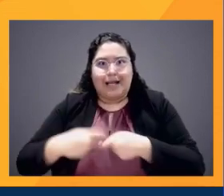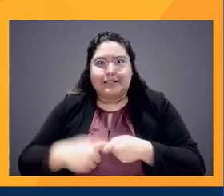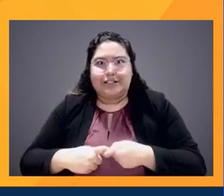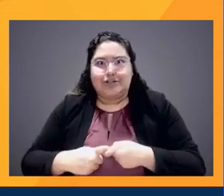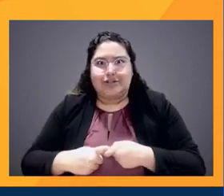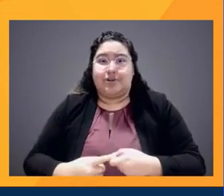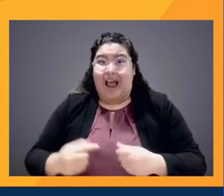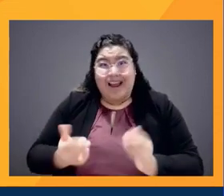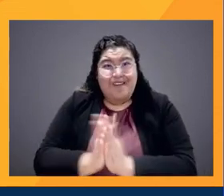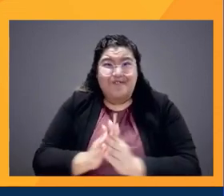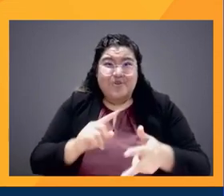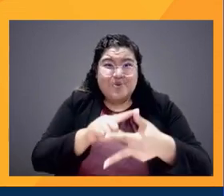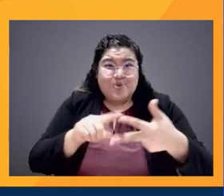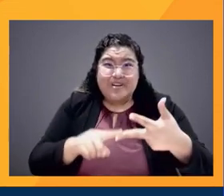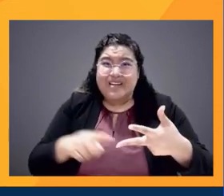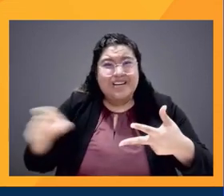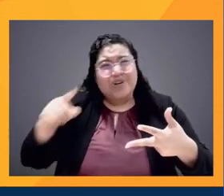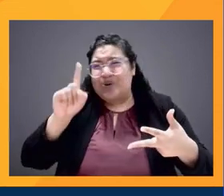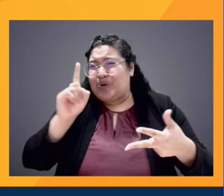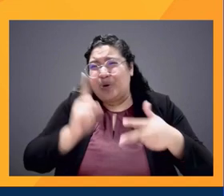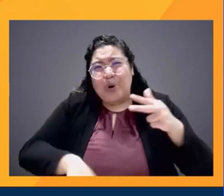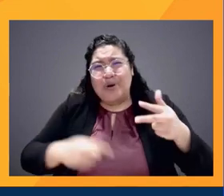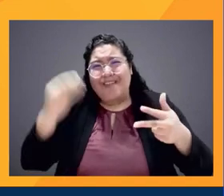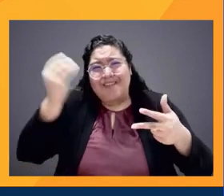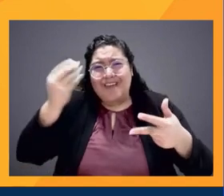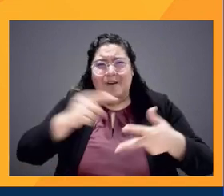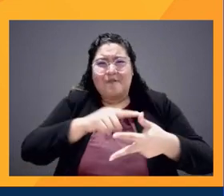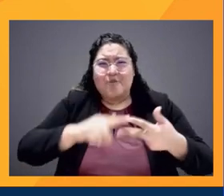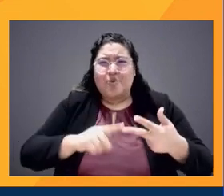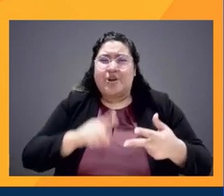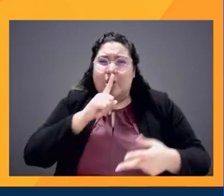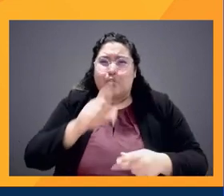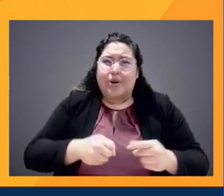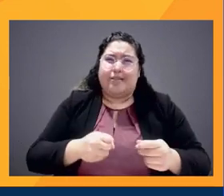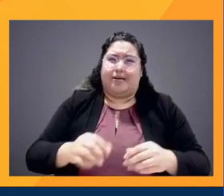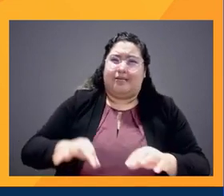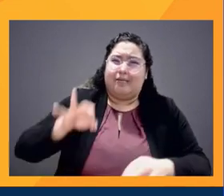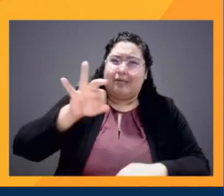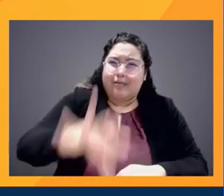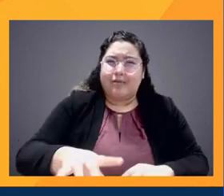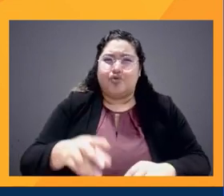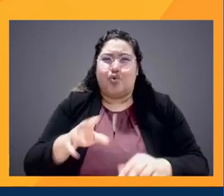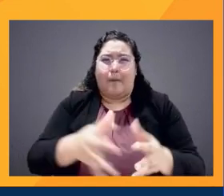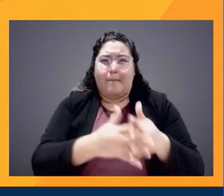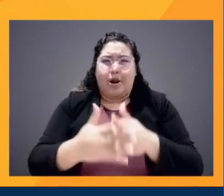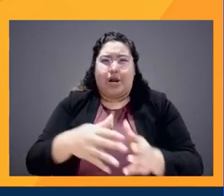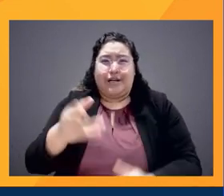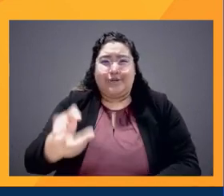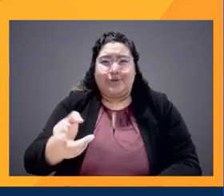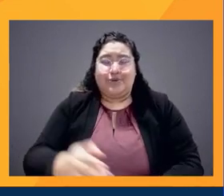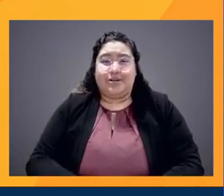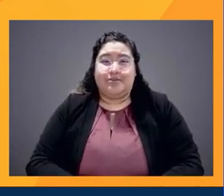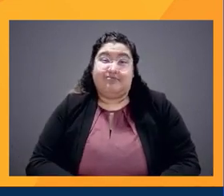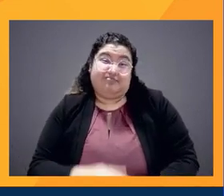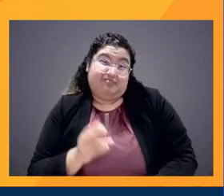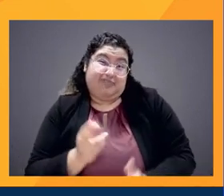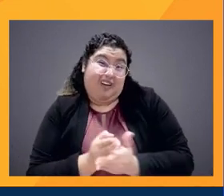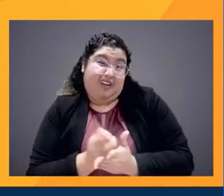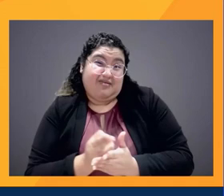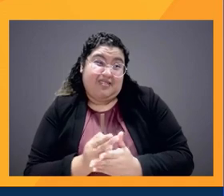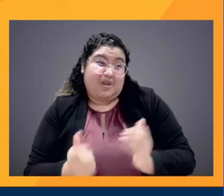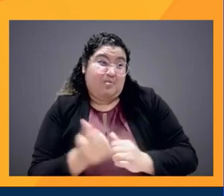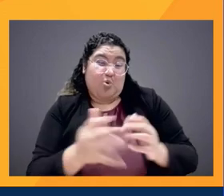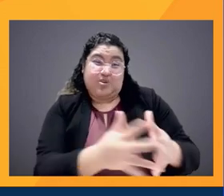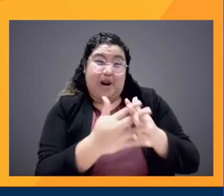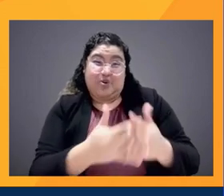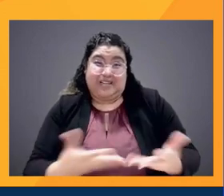who had made a significant impact in American history. And I'm convinced that if you ask that question to most Americans, they would probably give you the